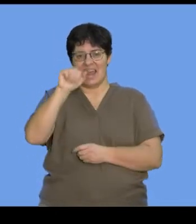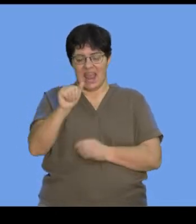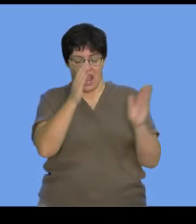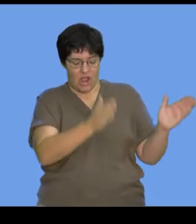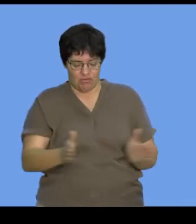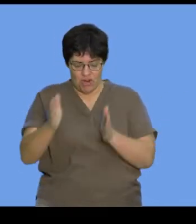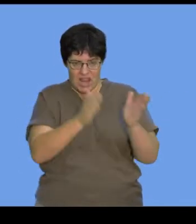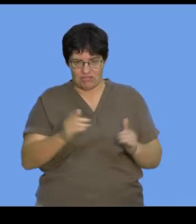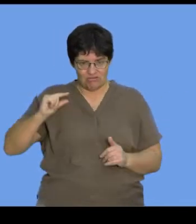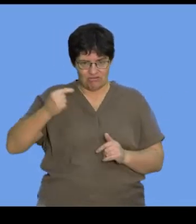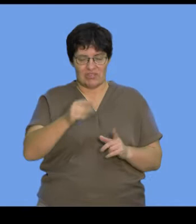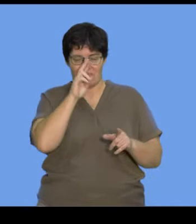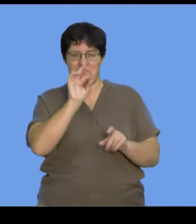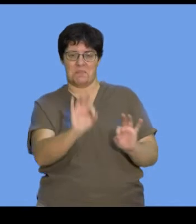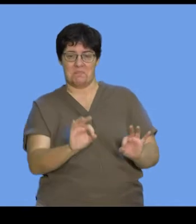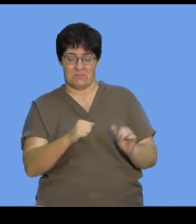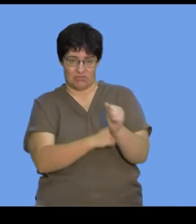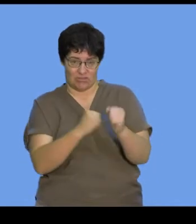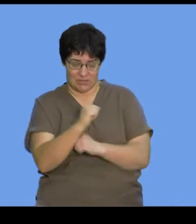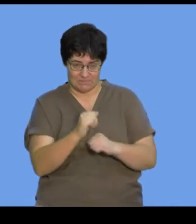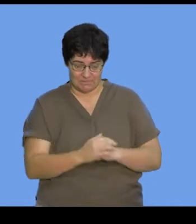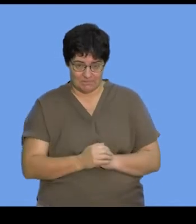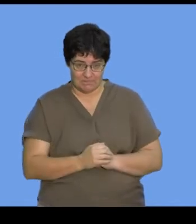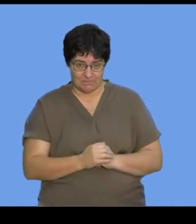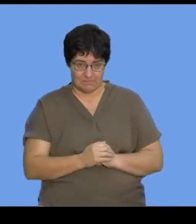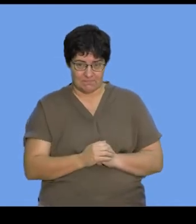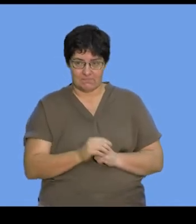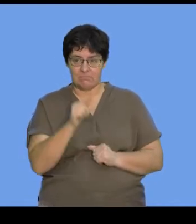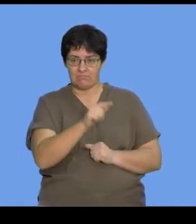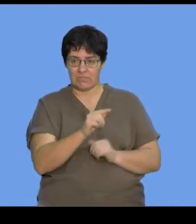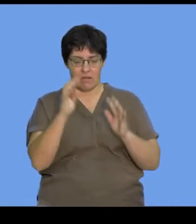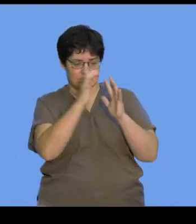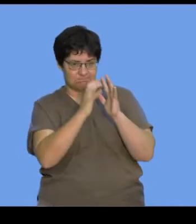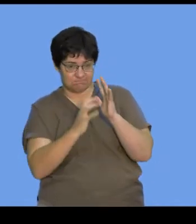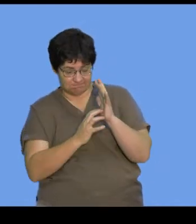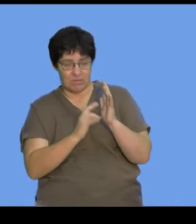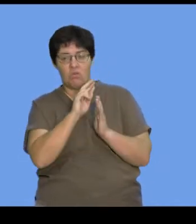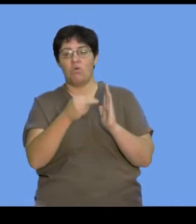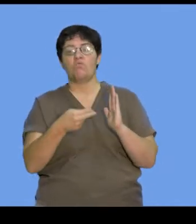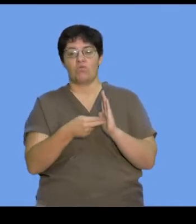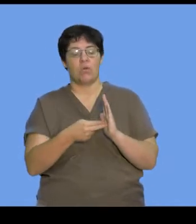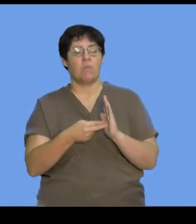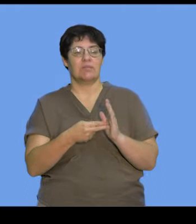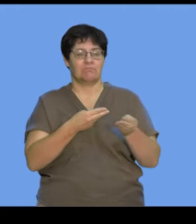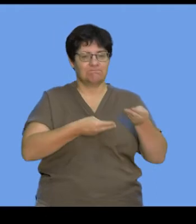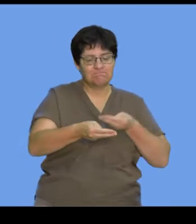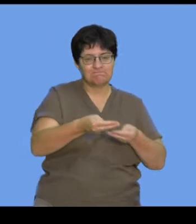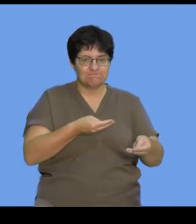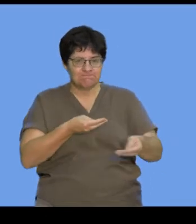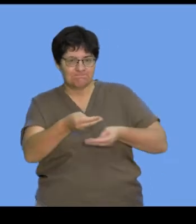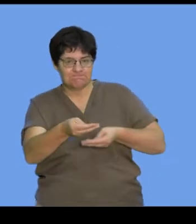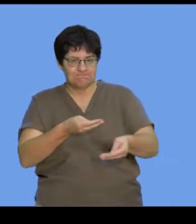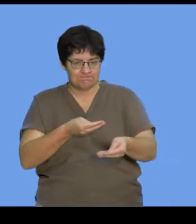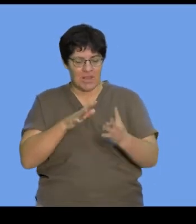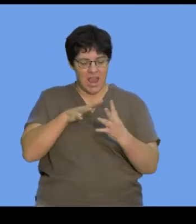specific structure. Okay. We know that these nuclear pores play an important role in the exchange and movement of